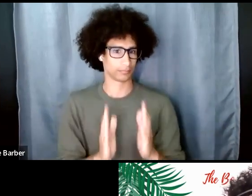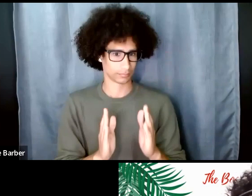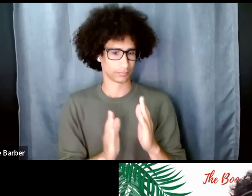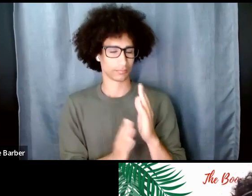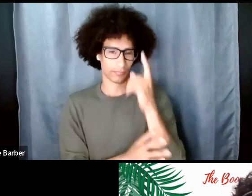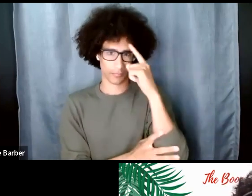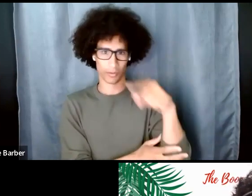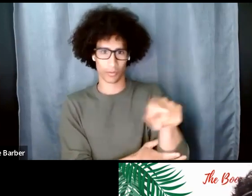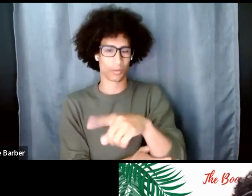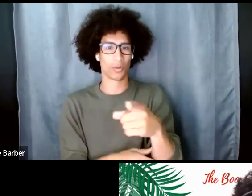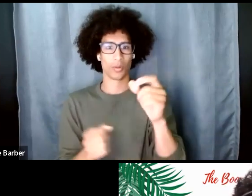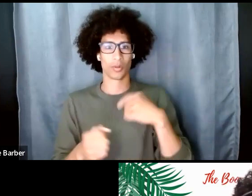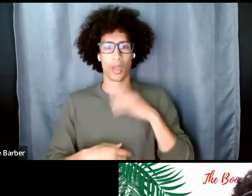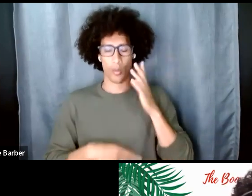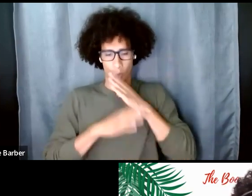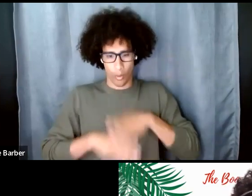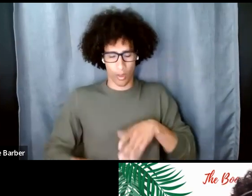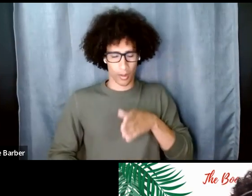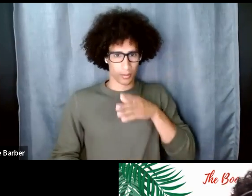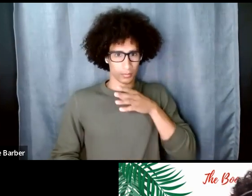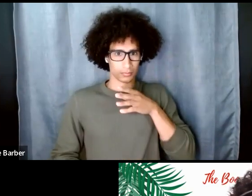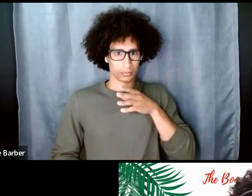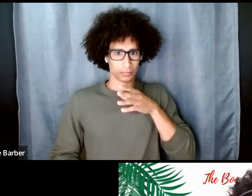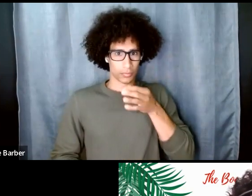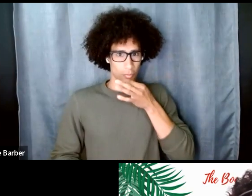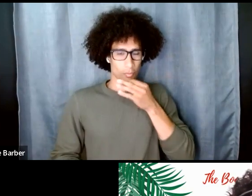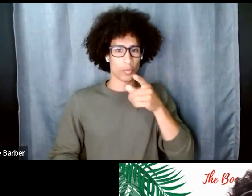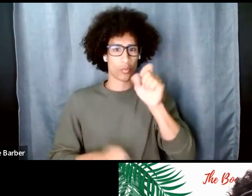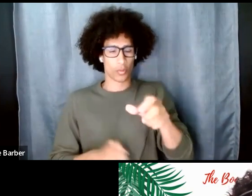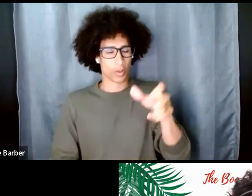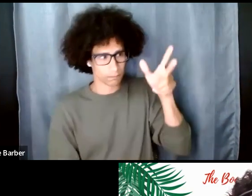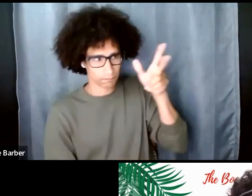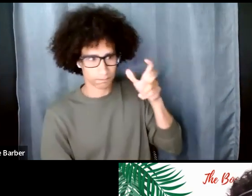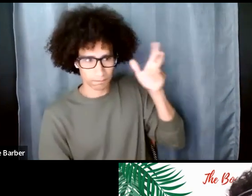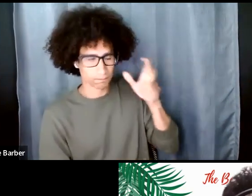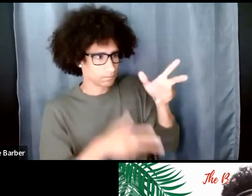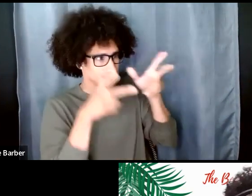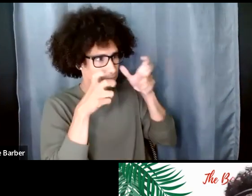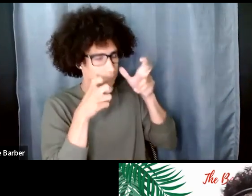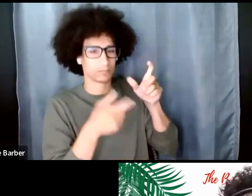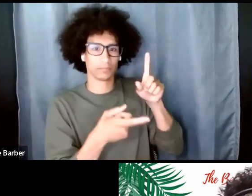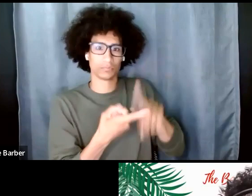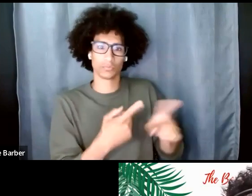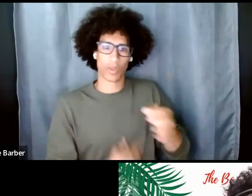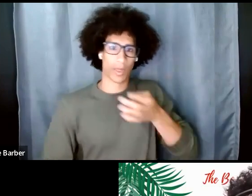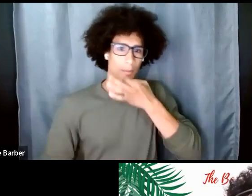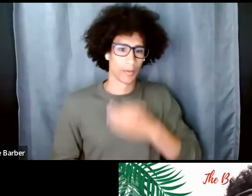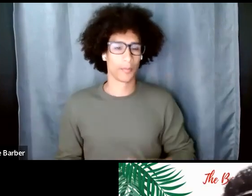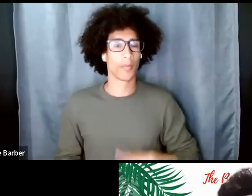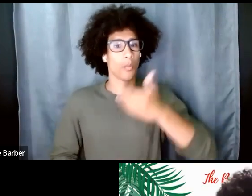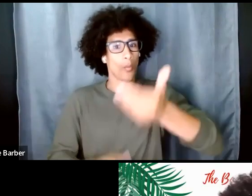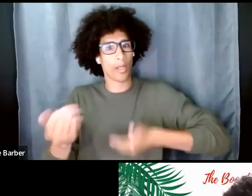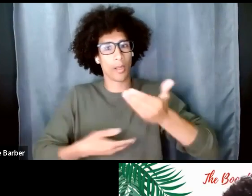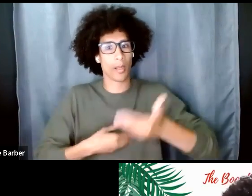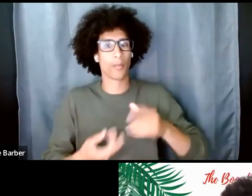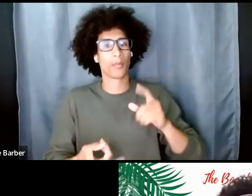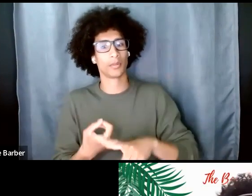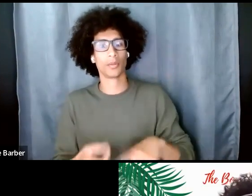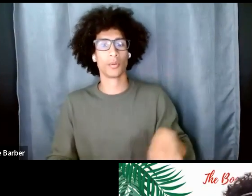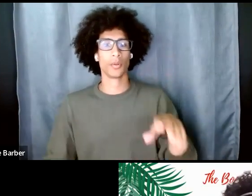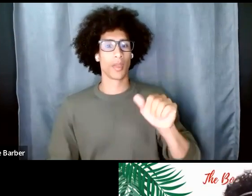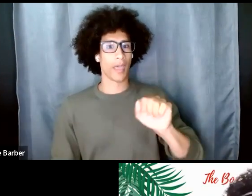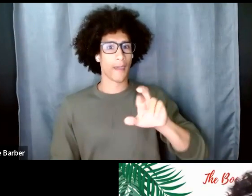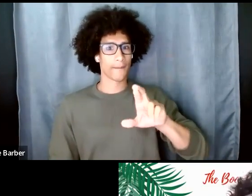y'all can hear from the experts in the room um but welcome to the afro latina super friends playwriting hour and um